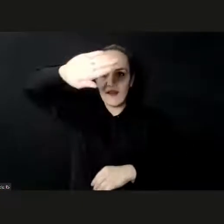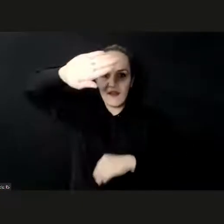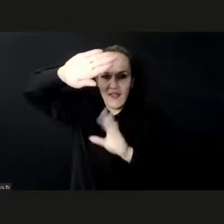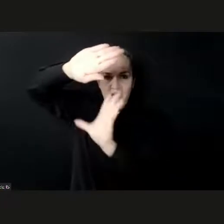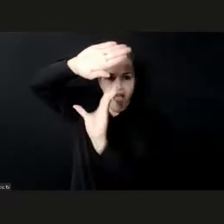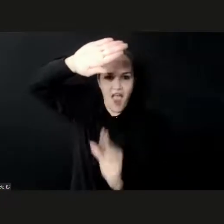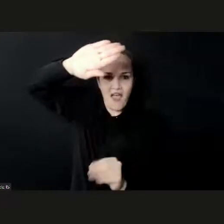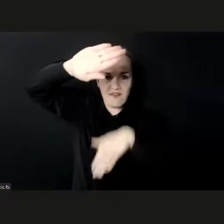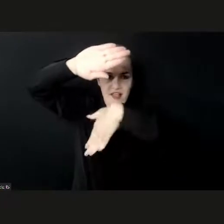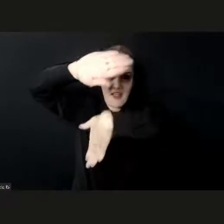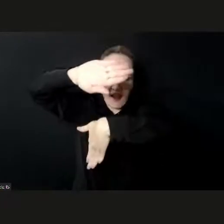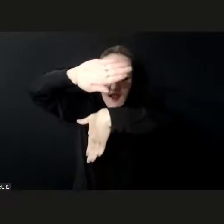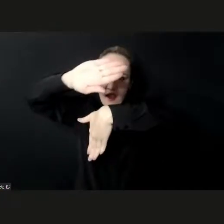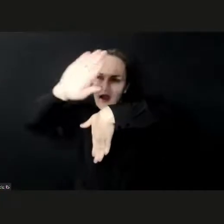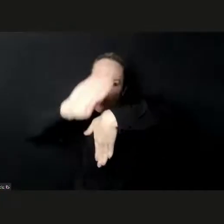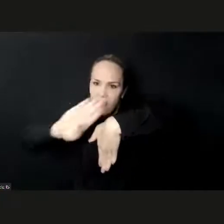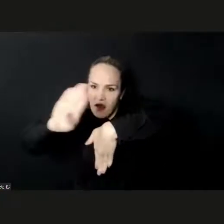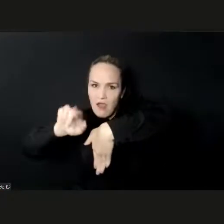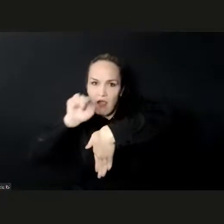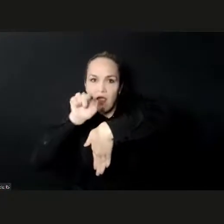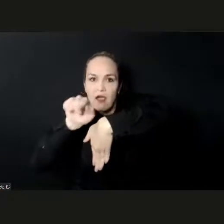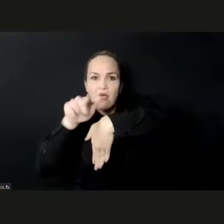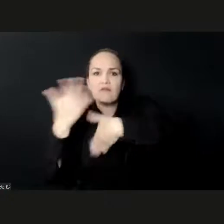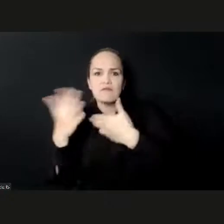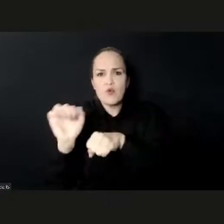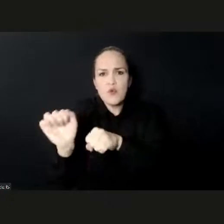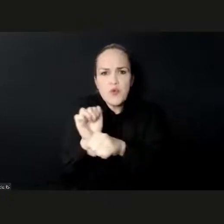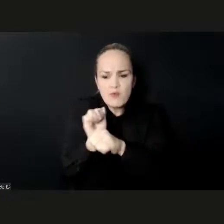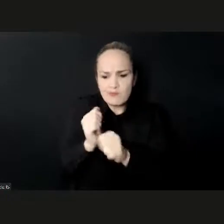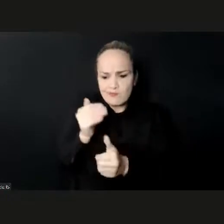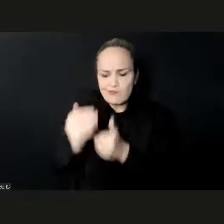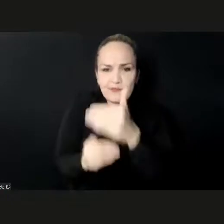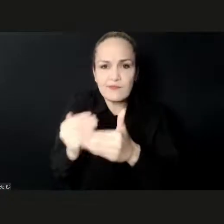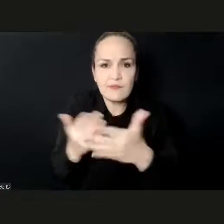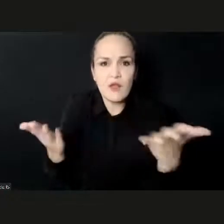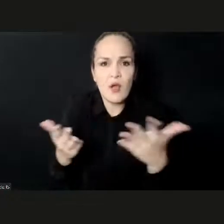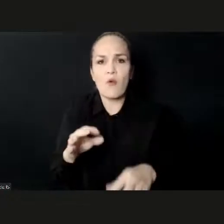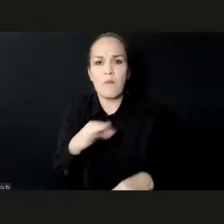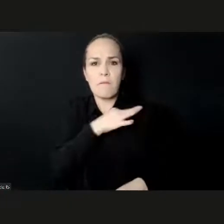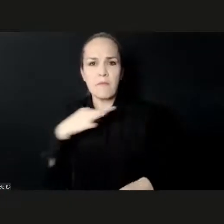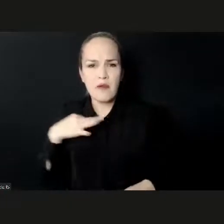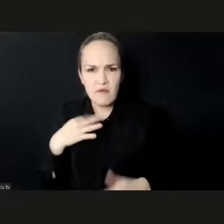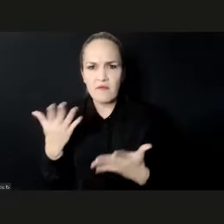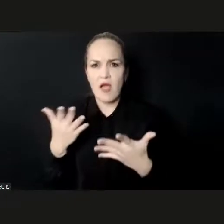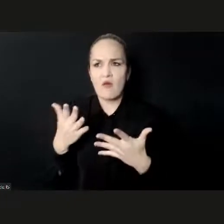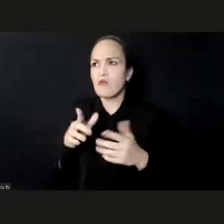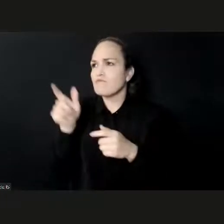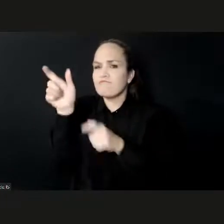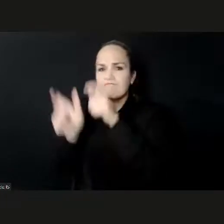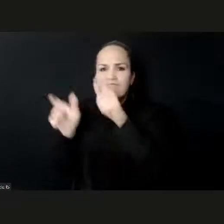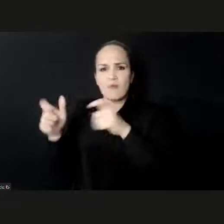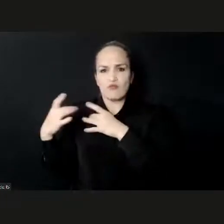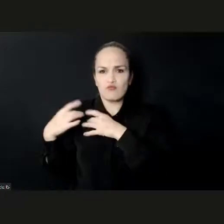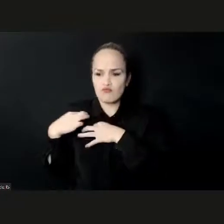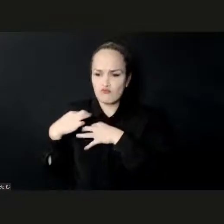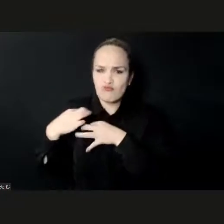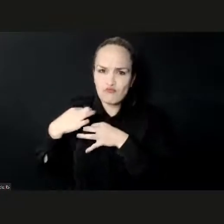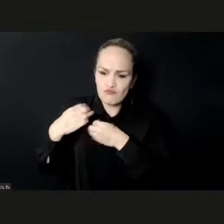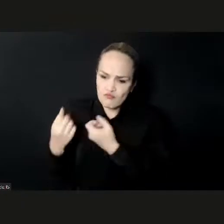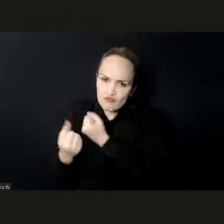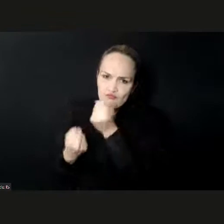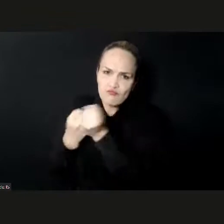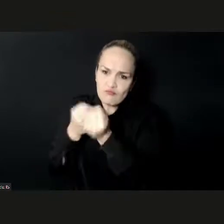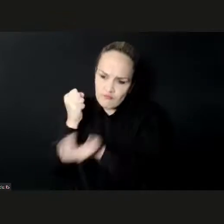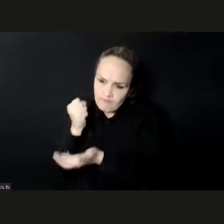regional actors, the private sector, creative professionals, and others to enhance their creative economy